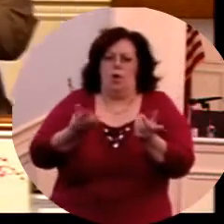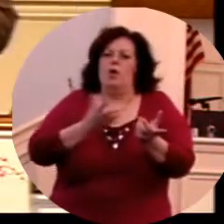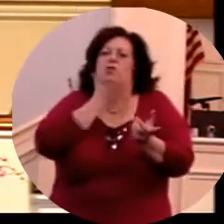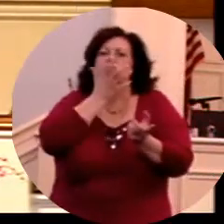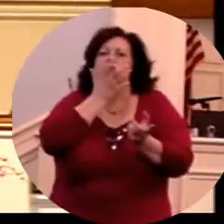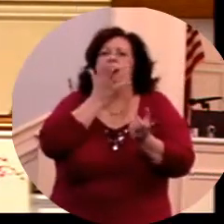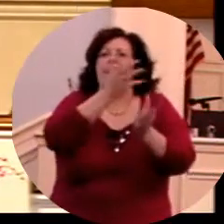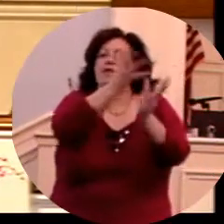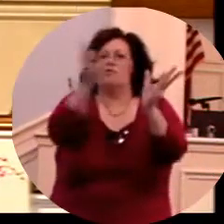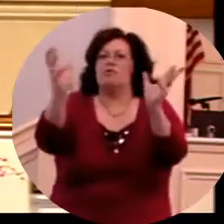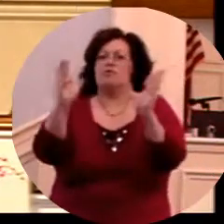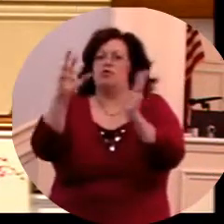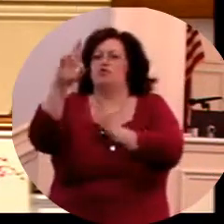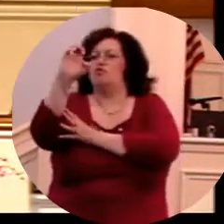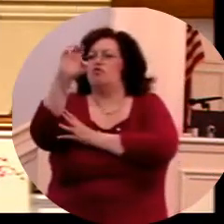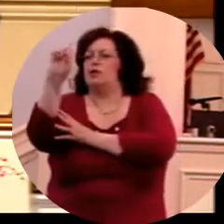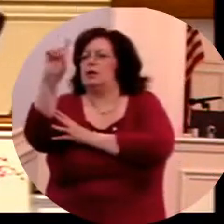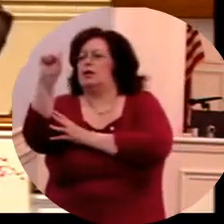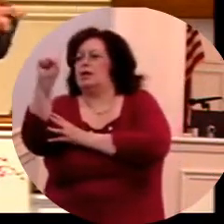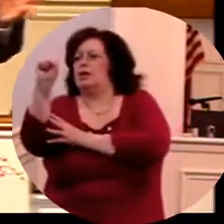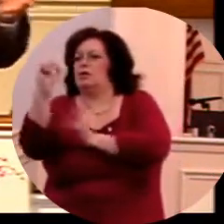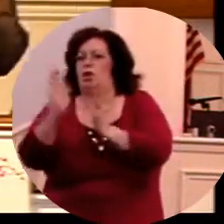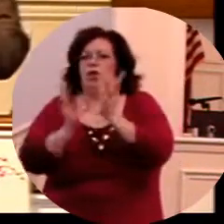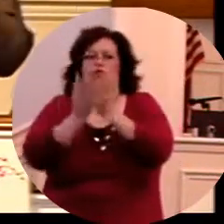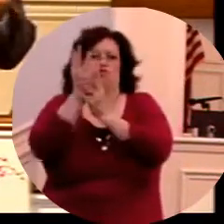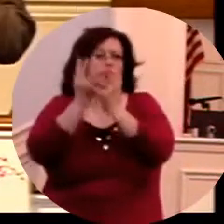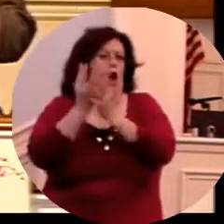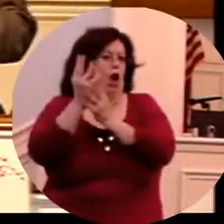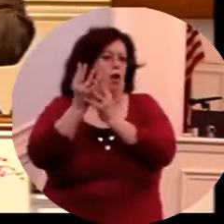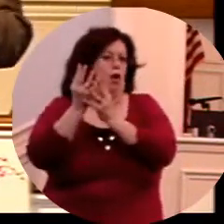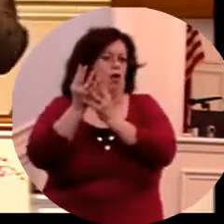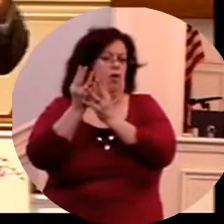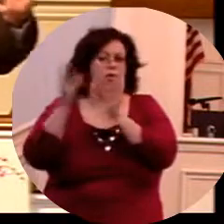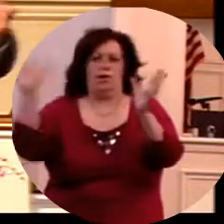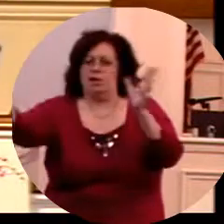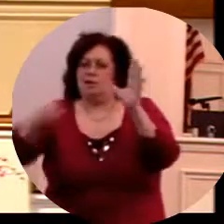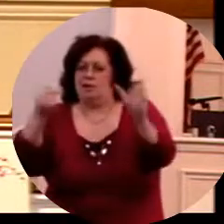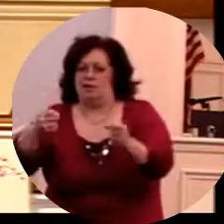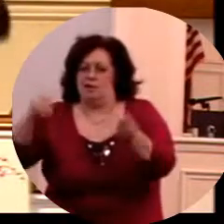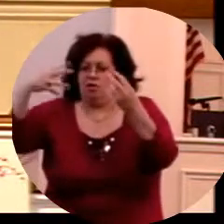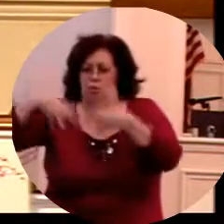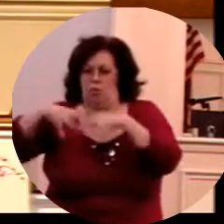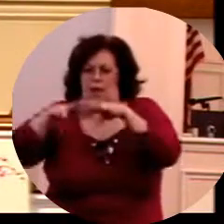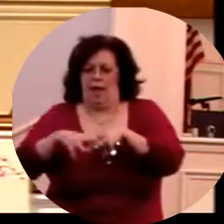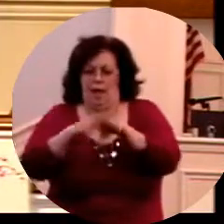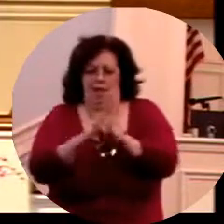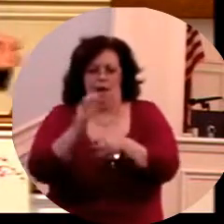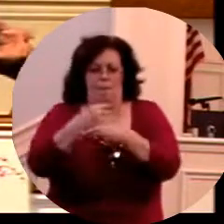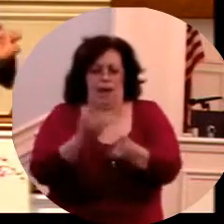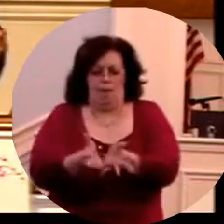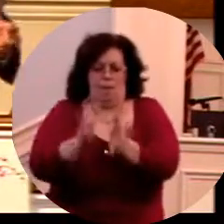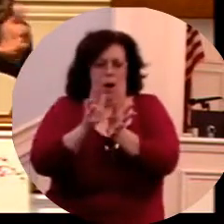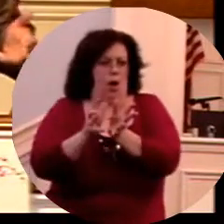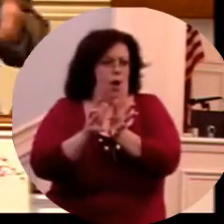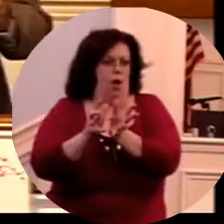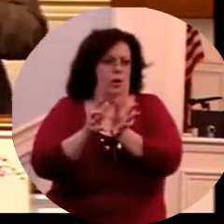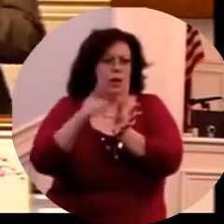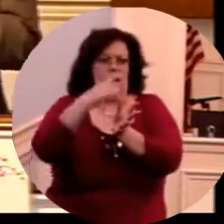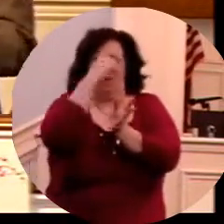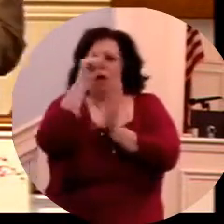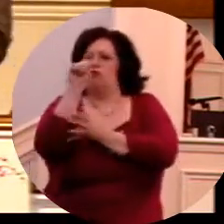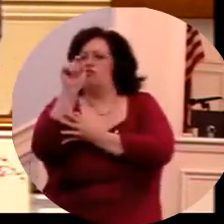the papyri that grow there and wove this together and they sealed it and waterproofed this little